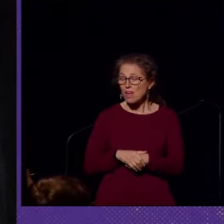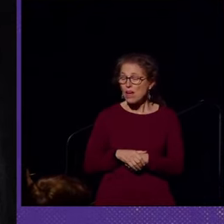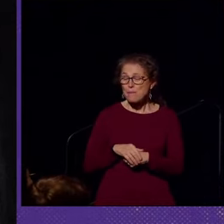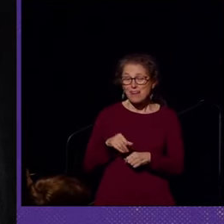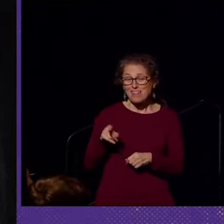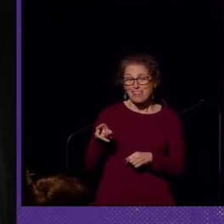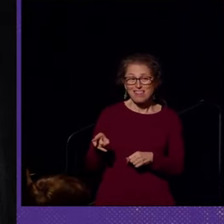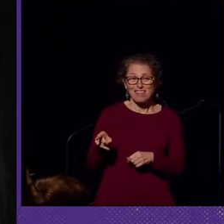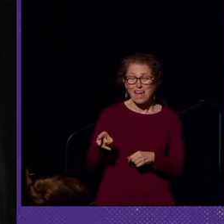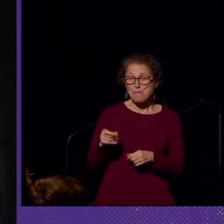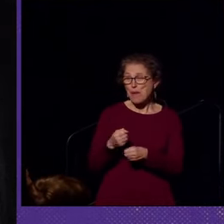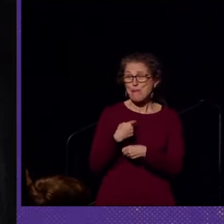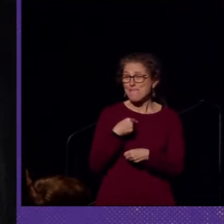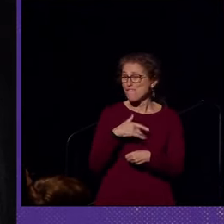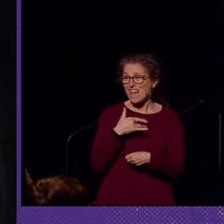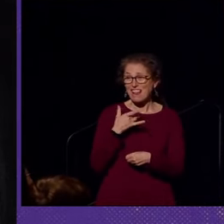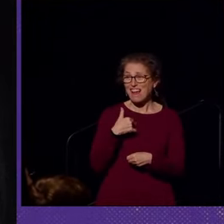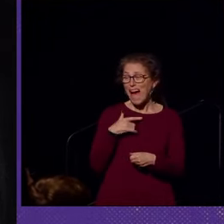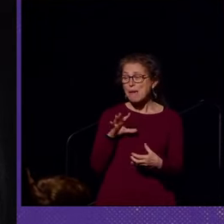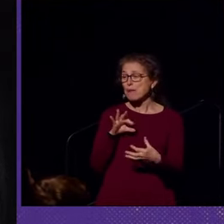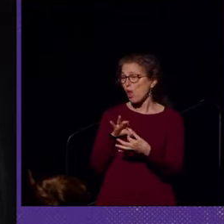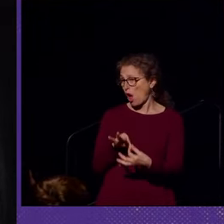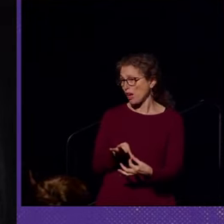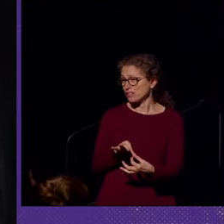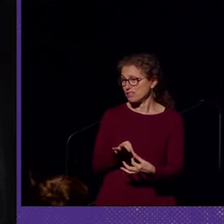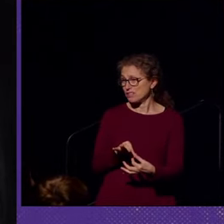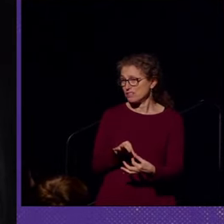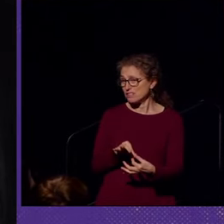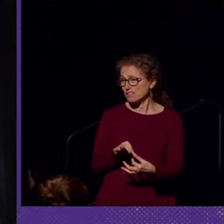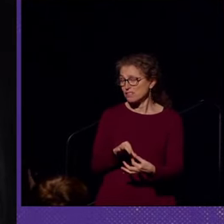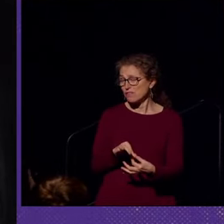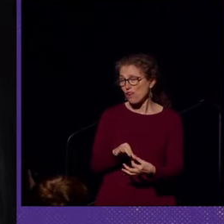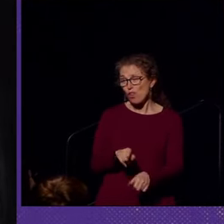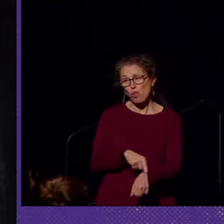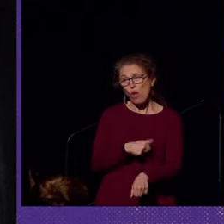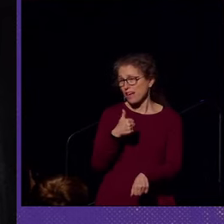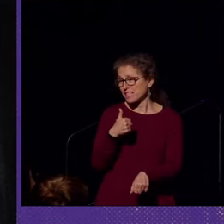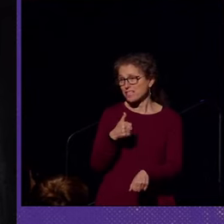They made me feel like I belonged for the longest time.